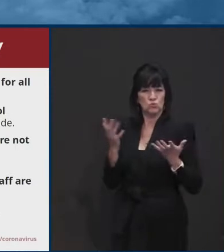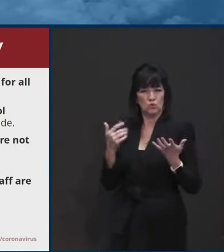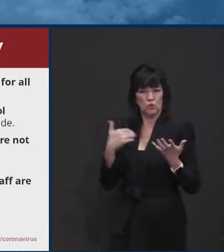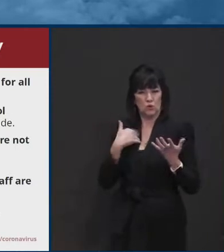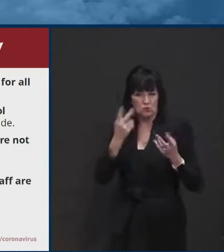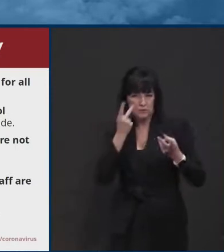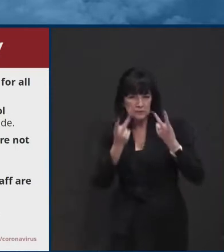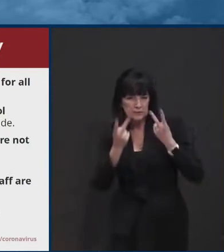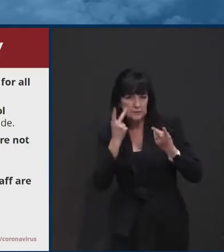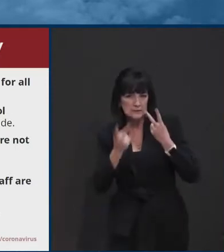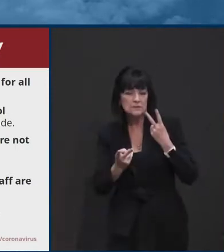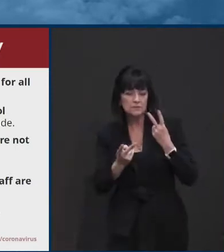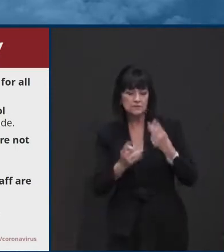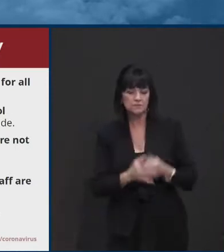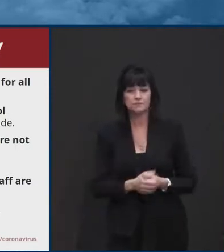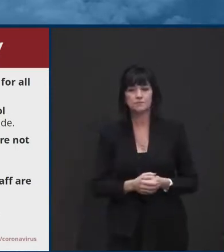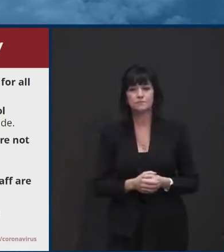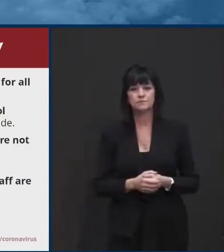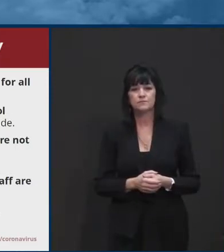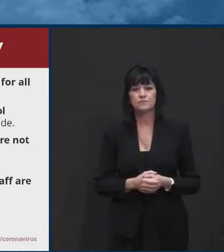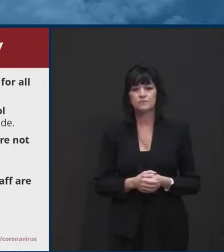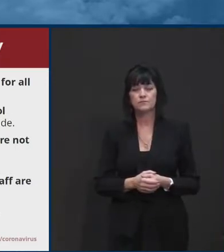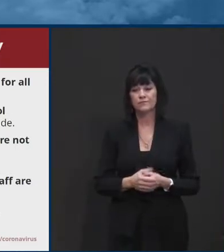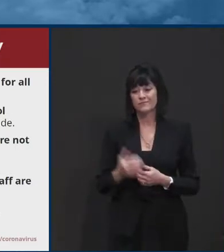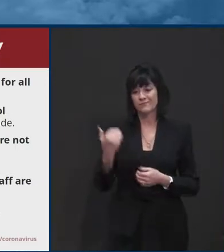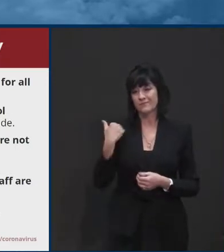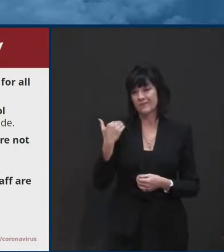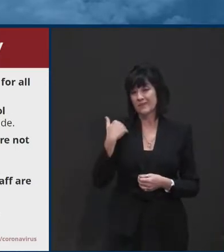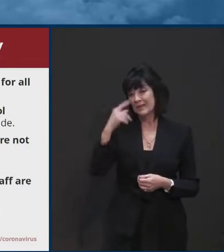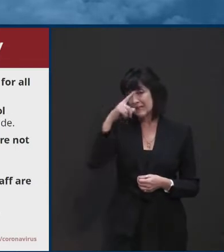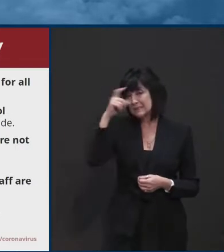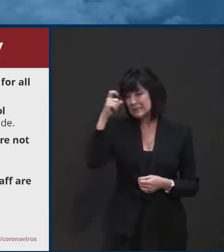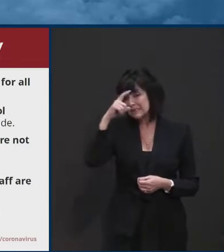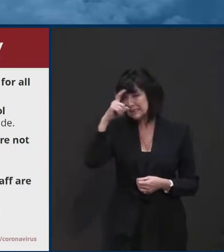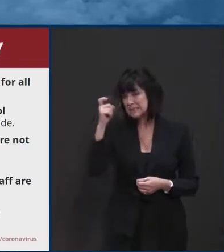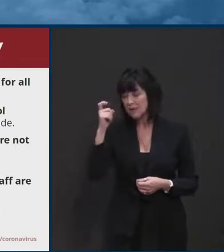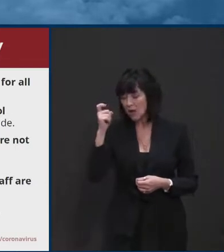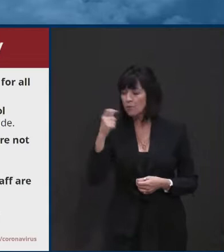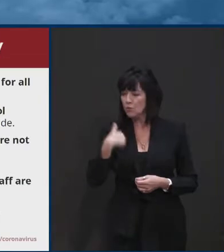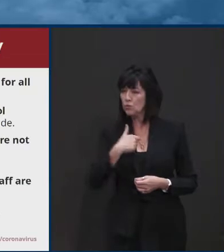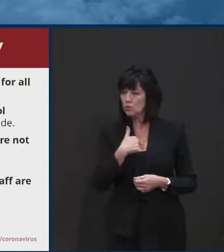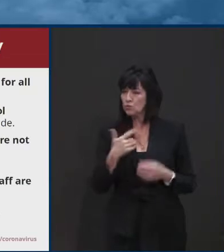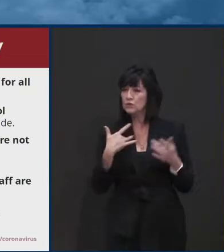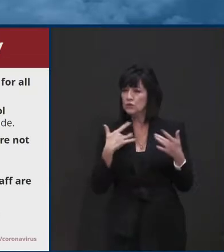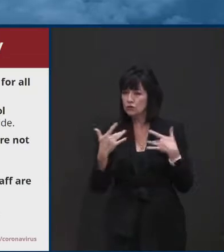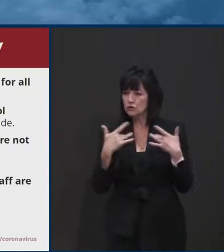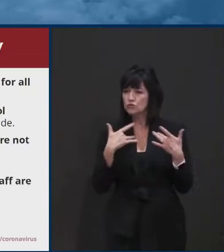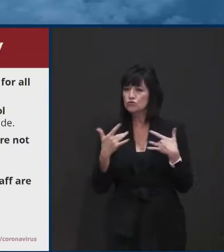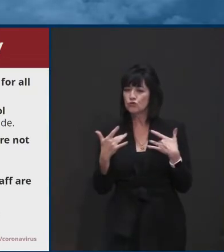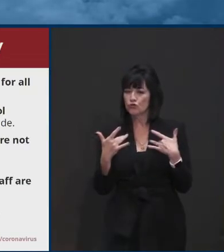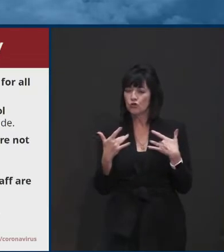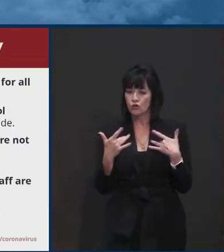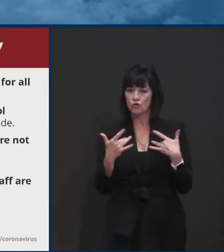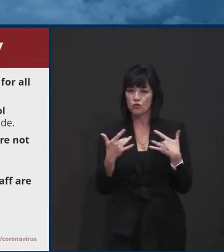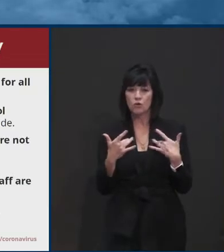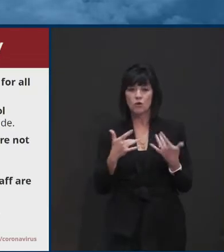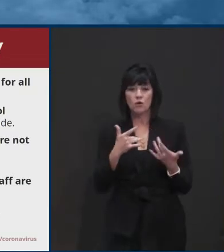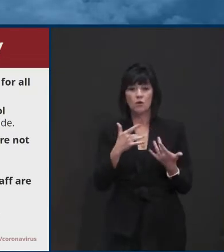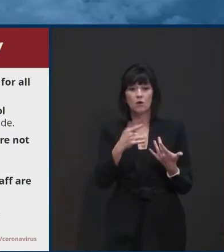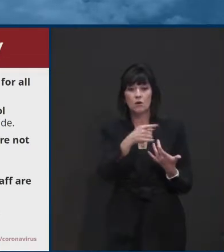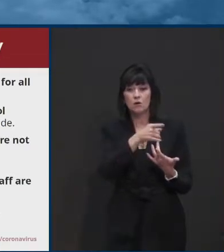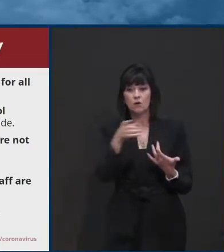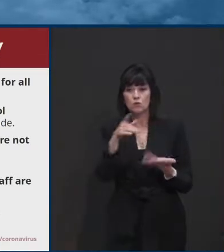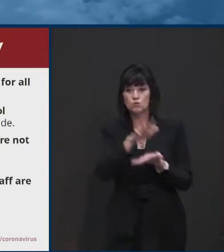summer, um, we do have concerns about the negative consequences of, of school closures for, for all children, but